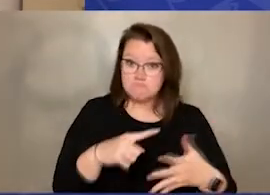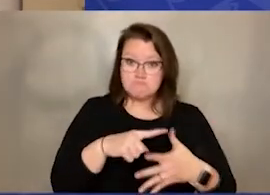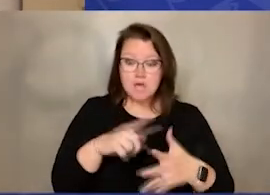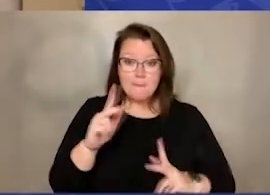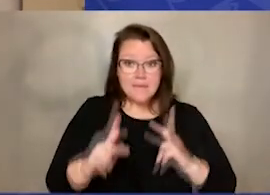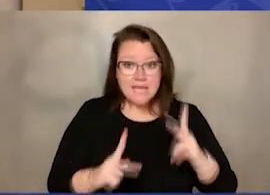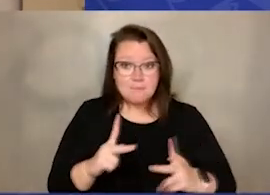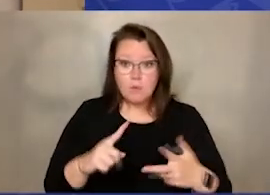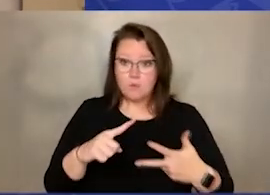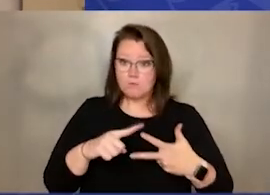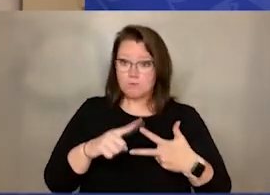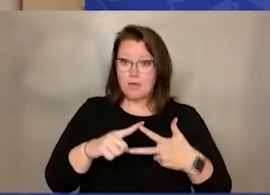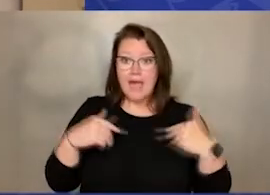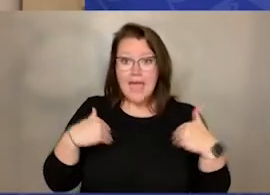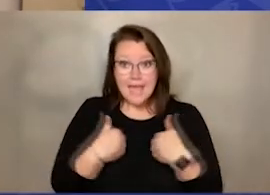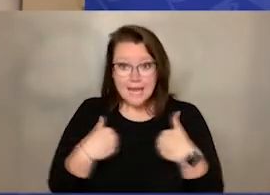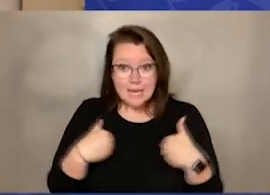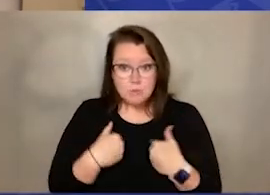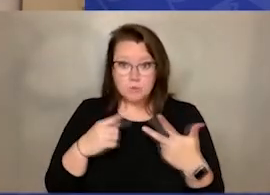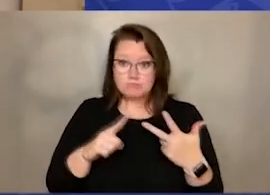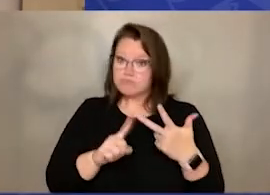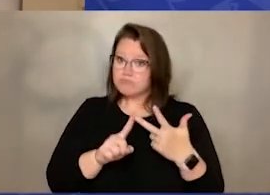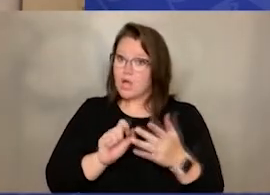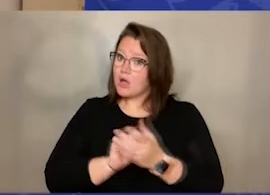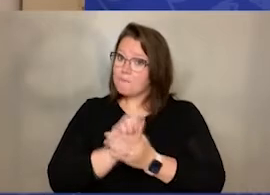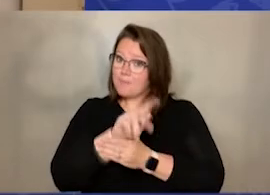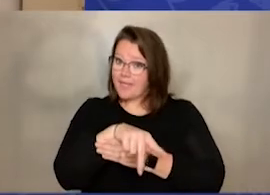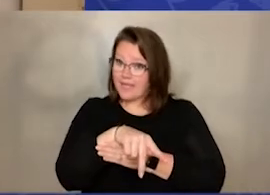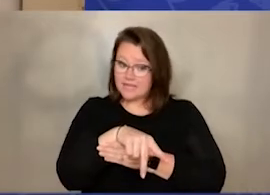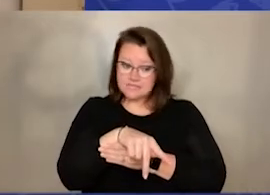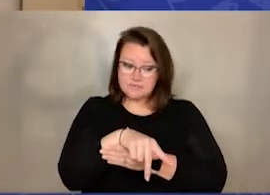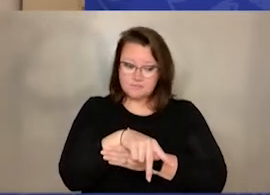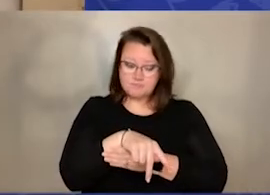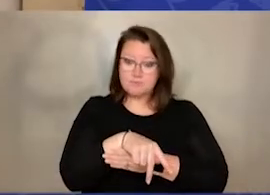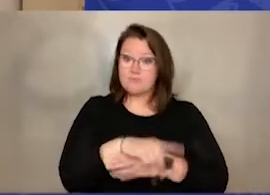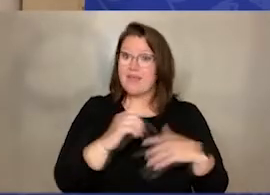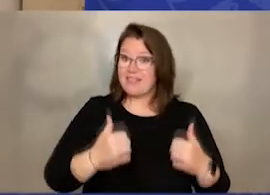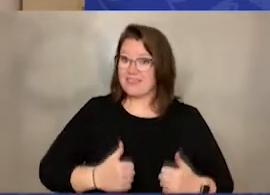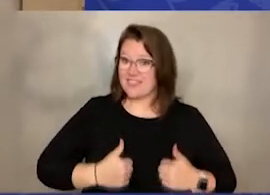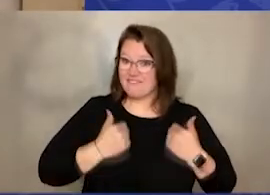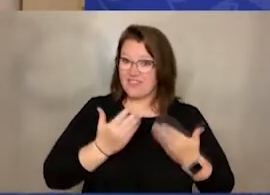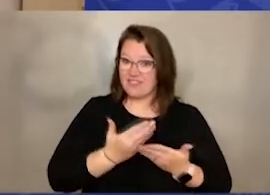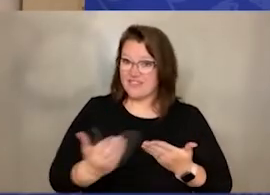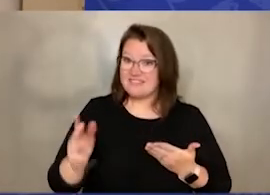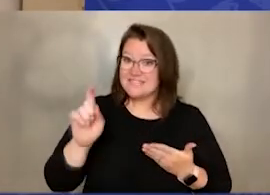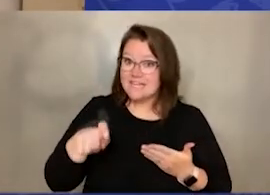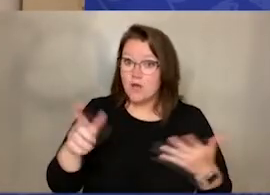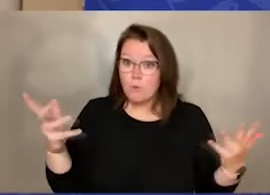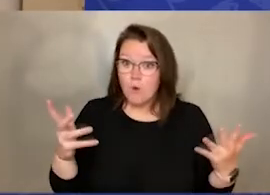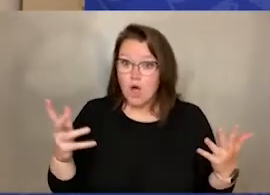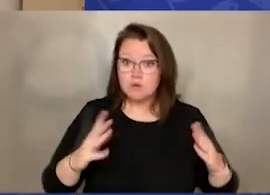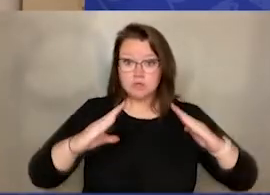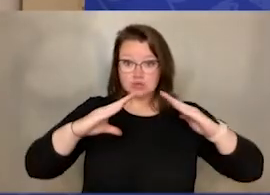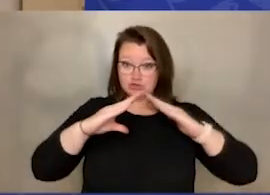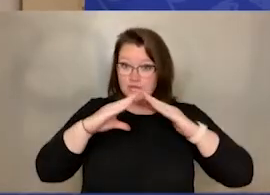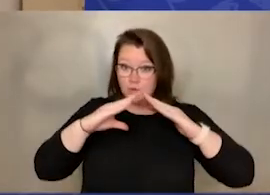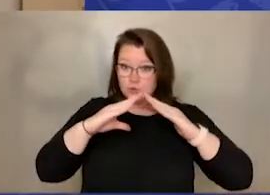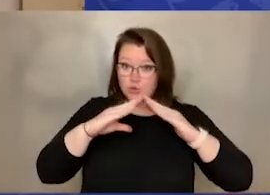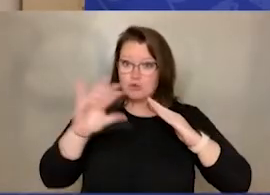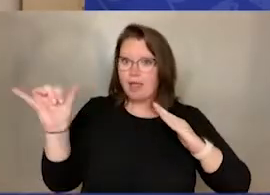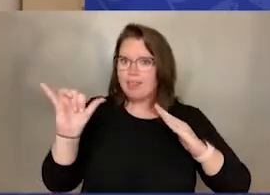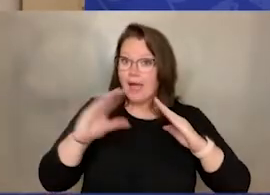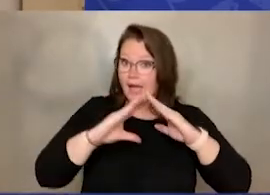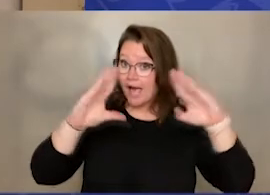and plants. Living things need shelter, like a